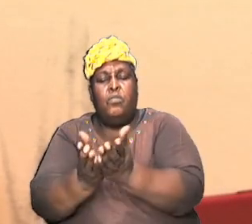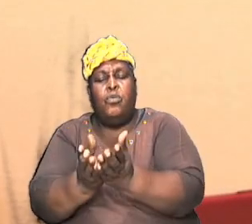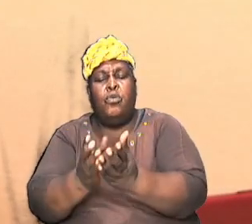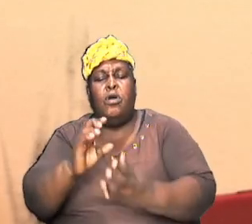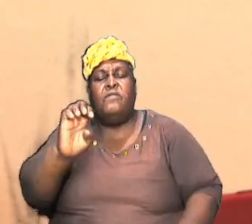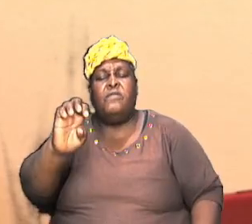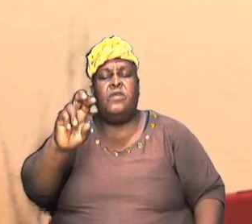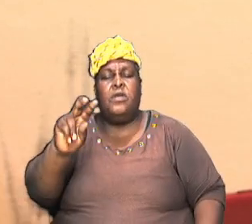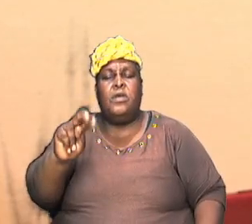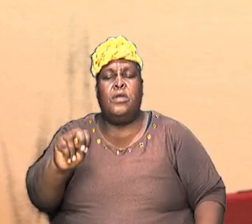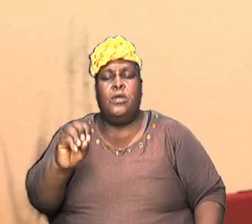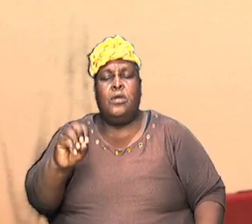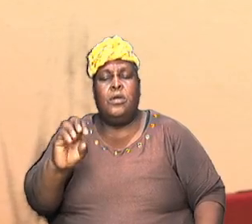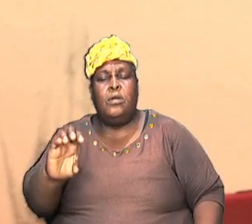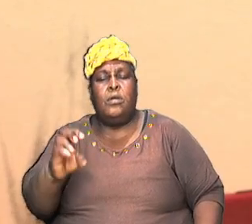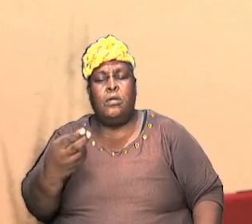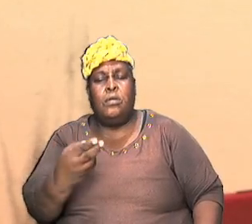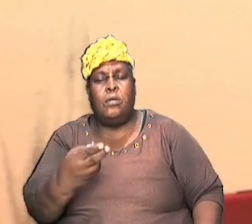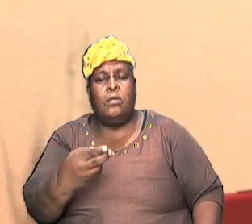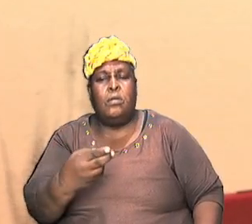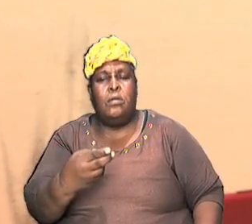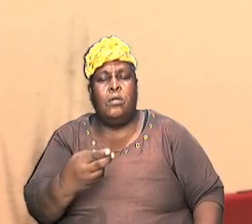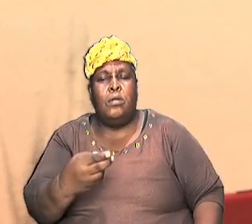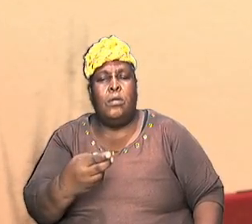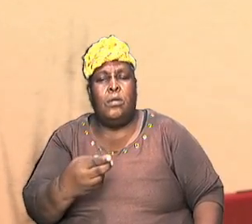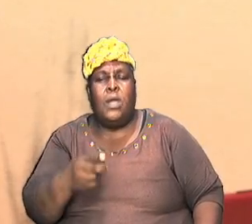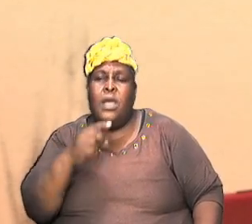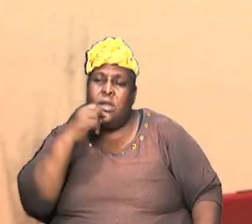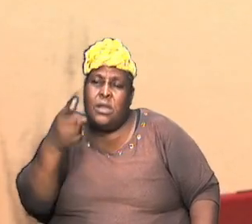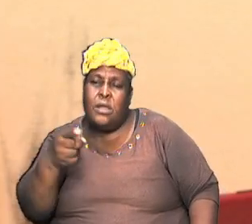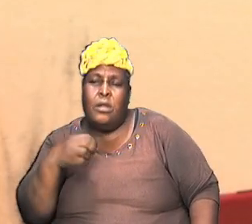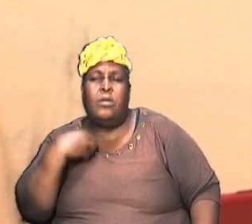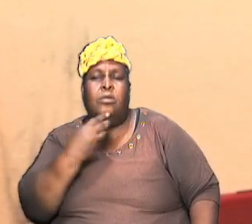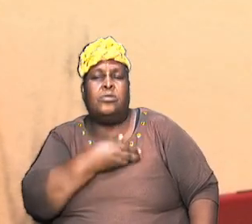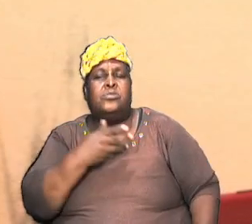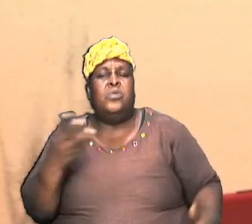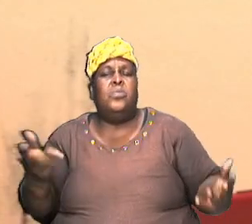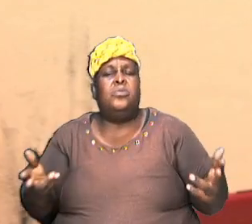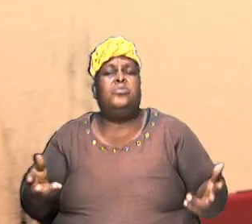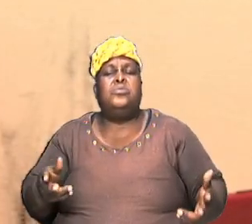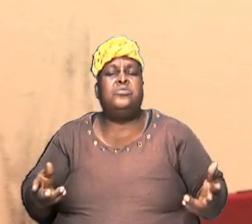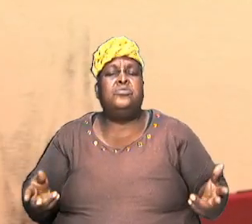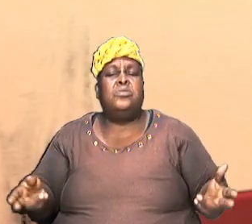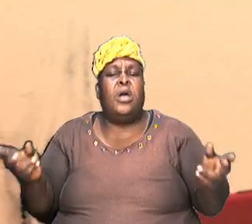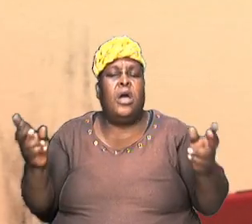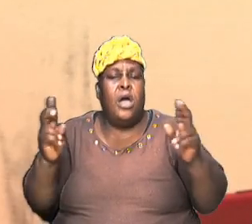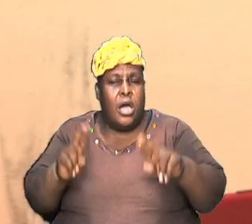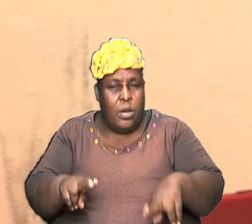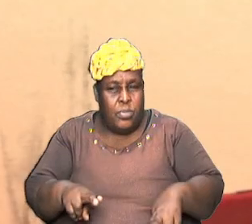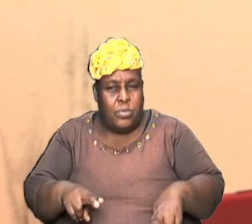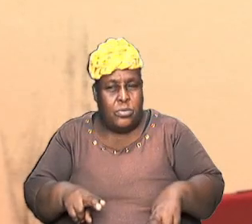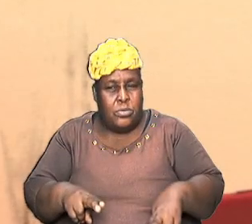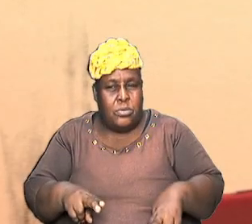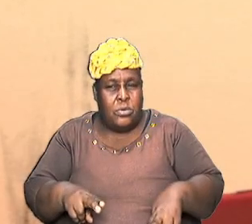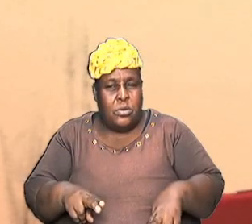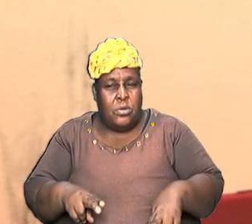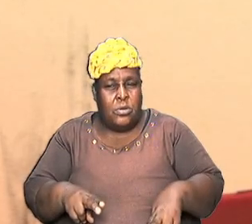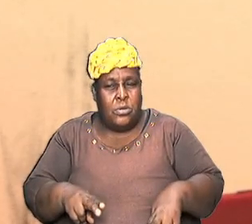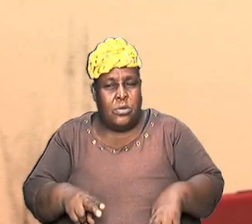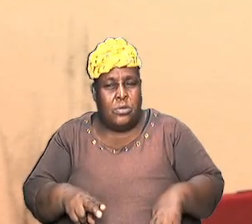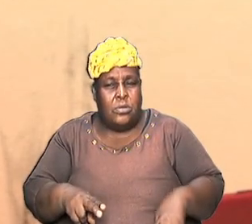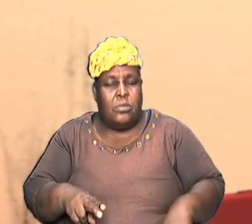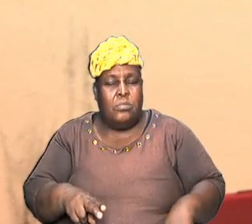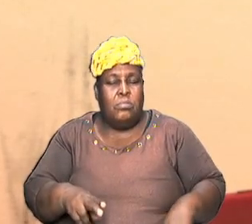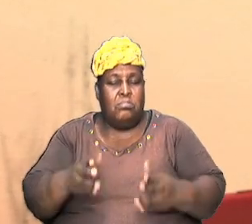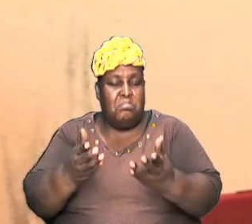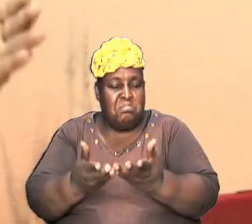in his writing he pulled from Enoch and tell us what is going to happen if we can turn to Jude the book of